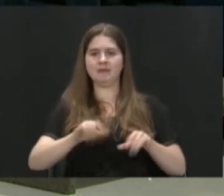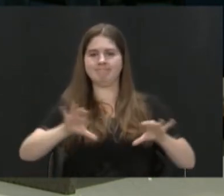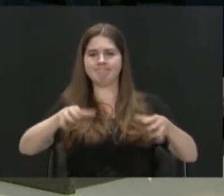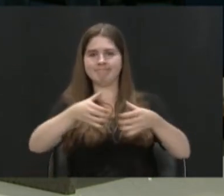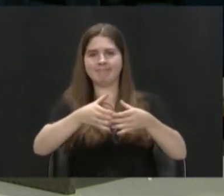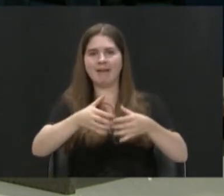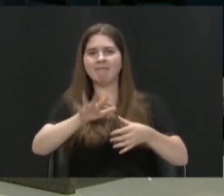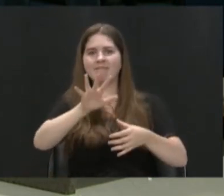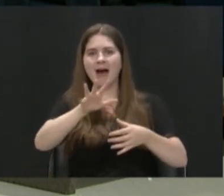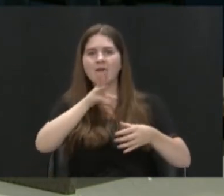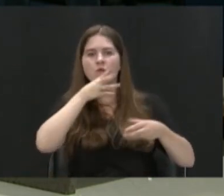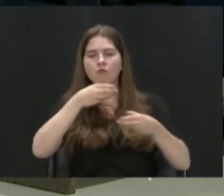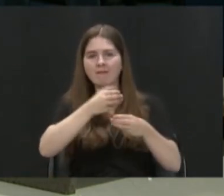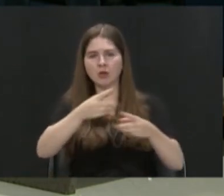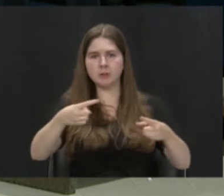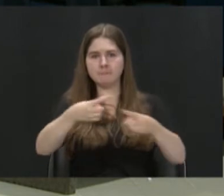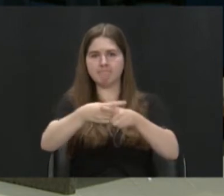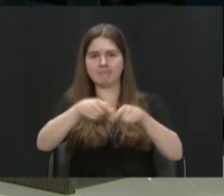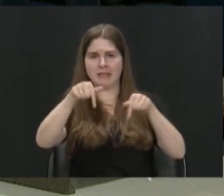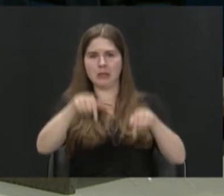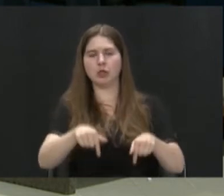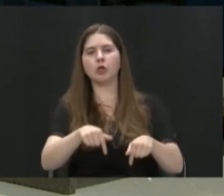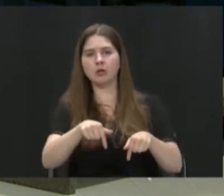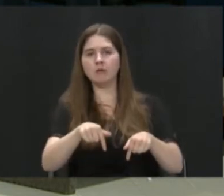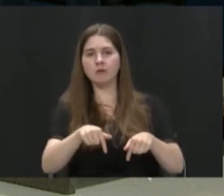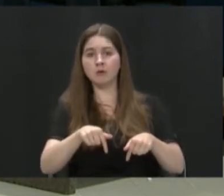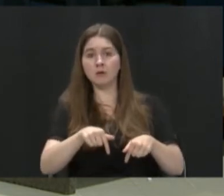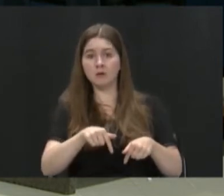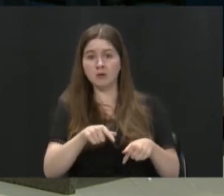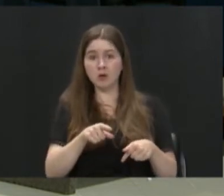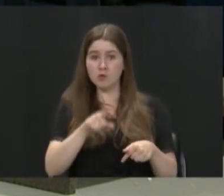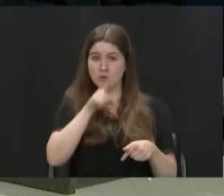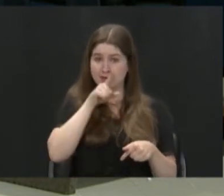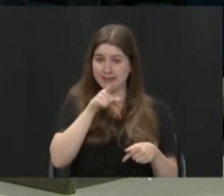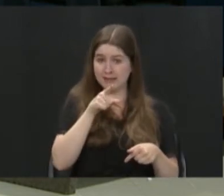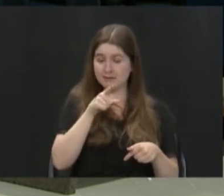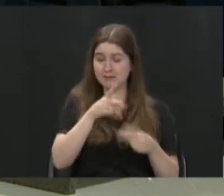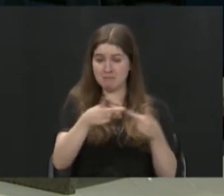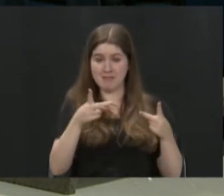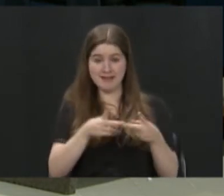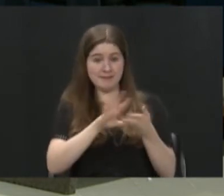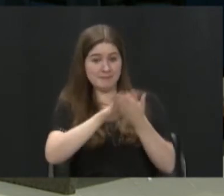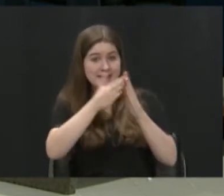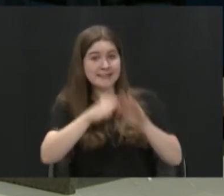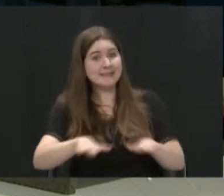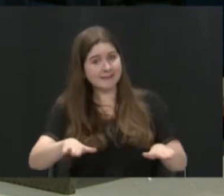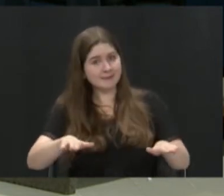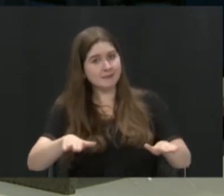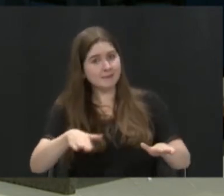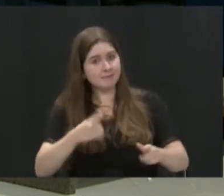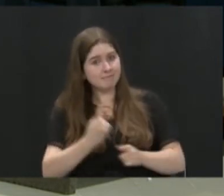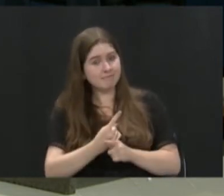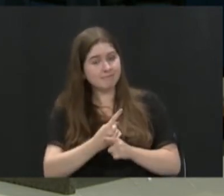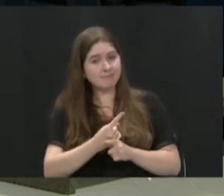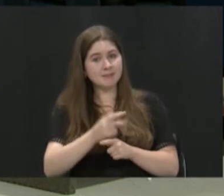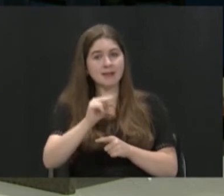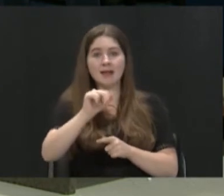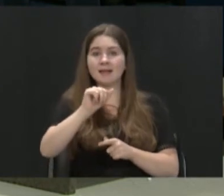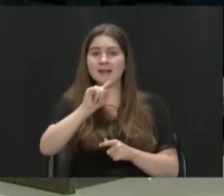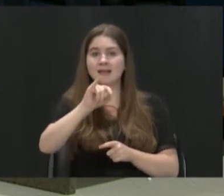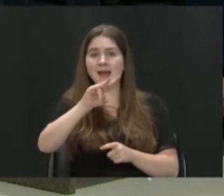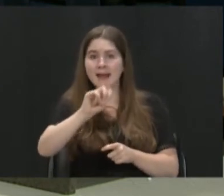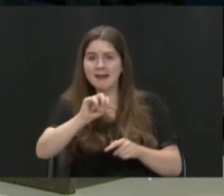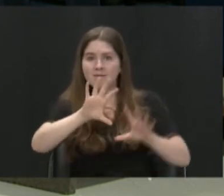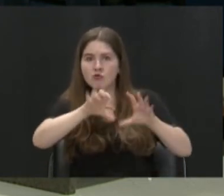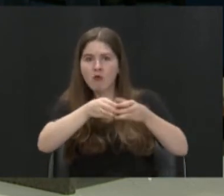of five rivers. And it was supposedly a place of peace because of that, because Native tribes knew